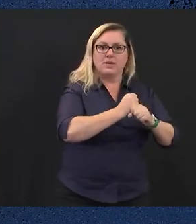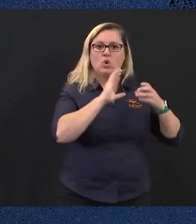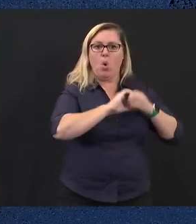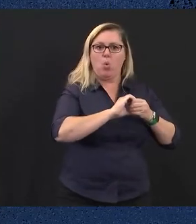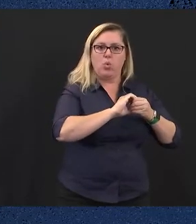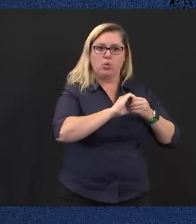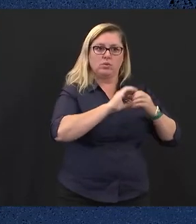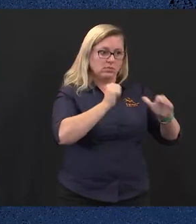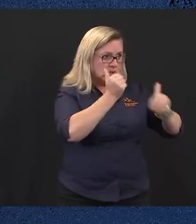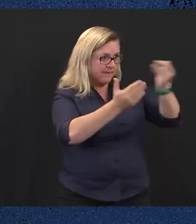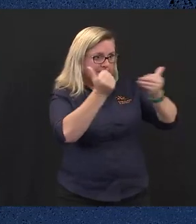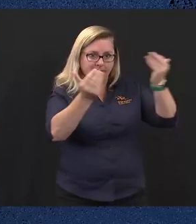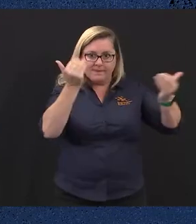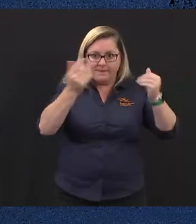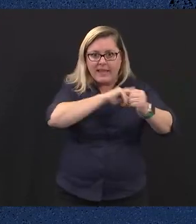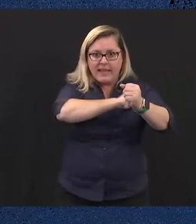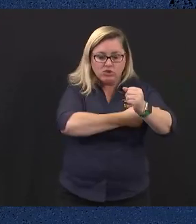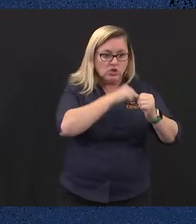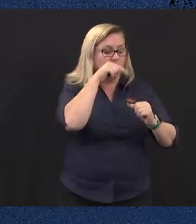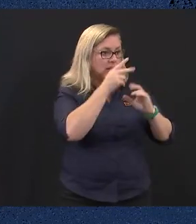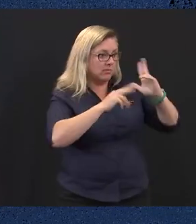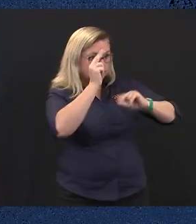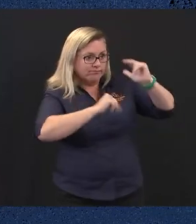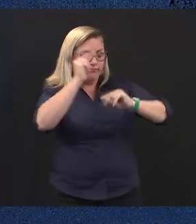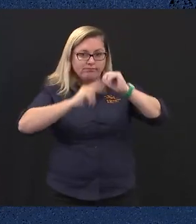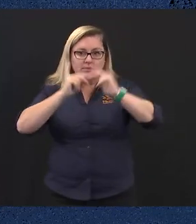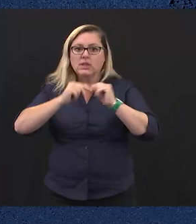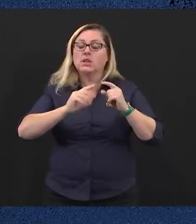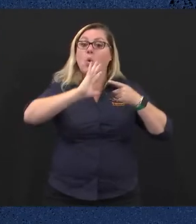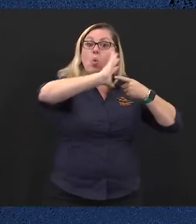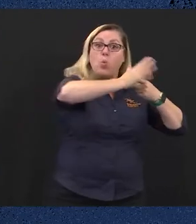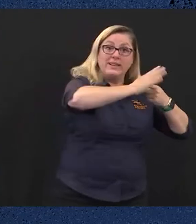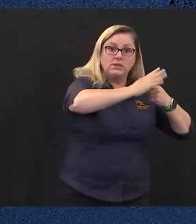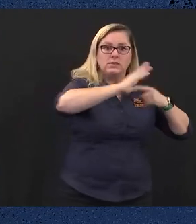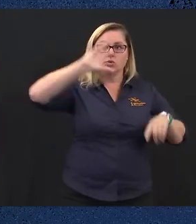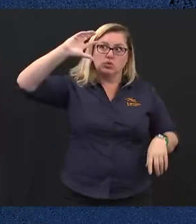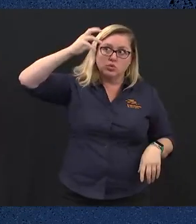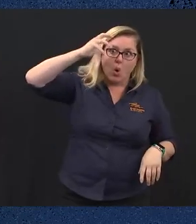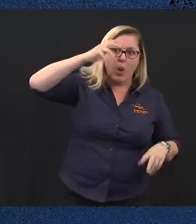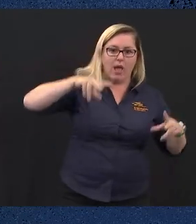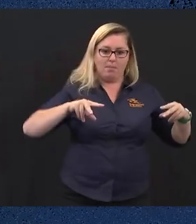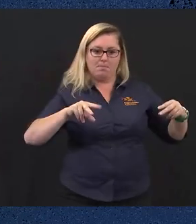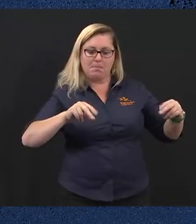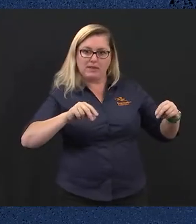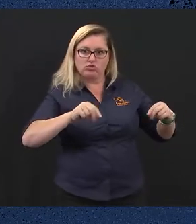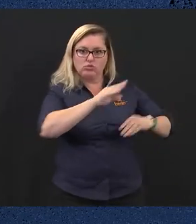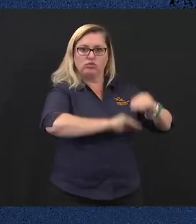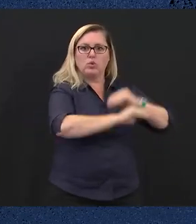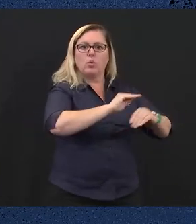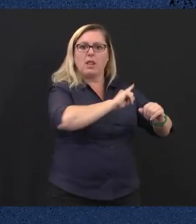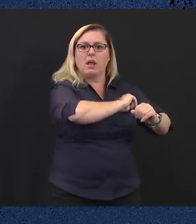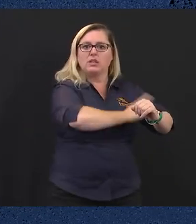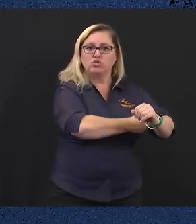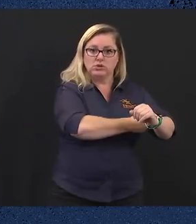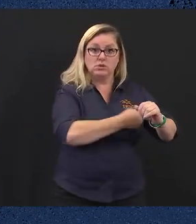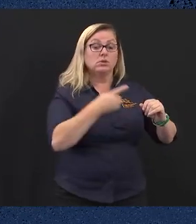and create thousands of jobs building new renewables like wind, solar and batteries. The Government will step up